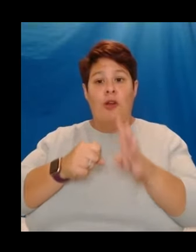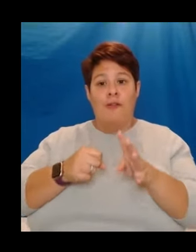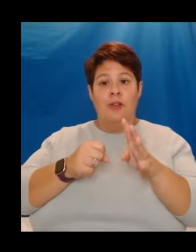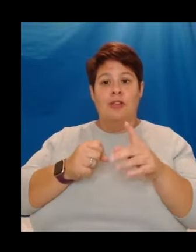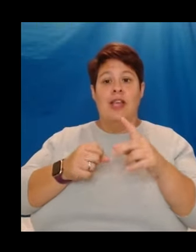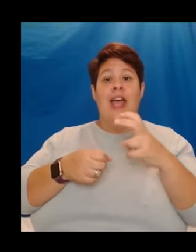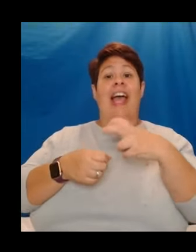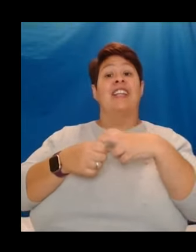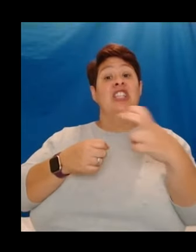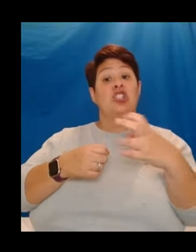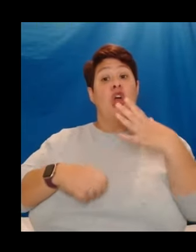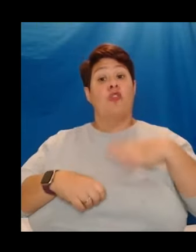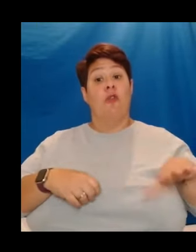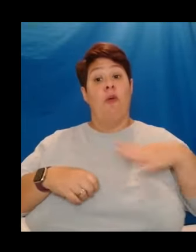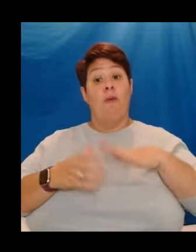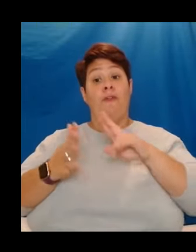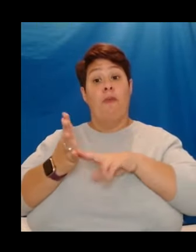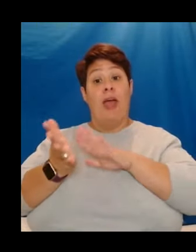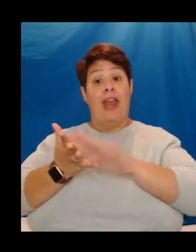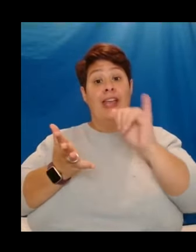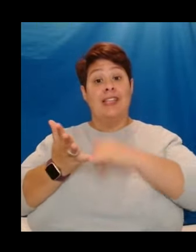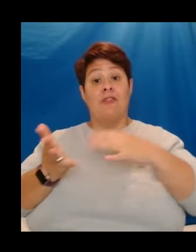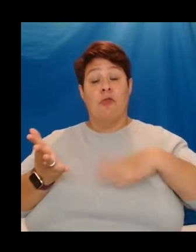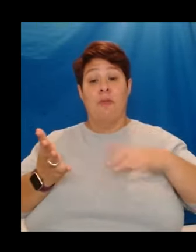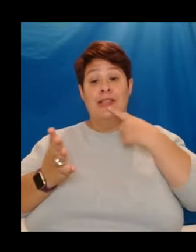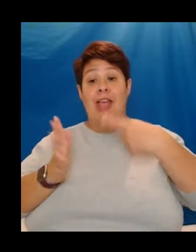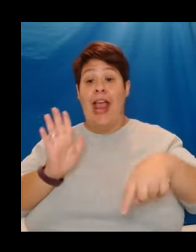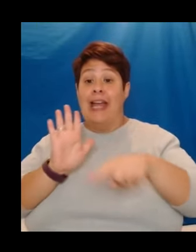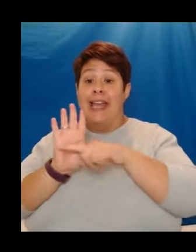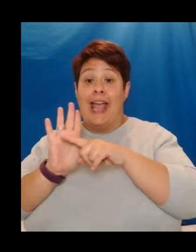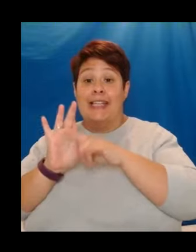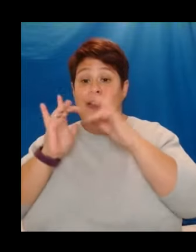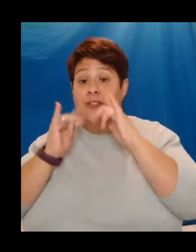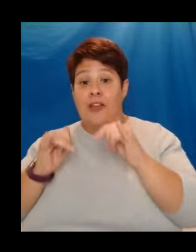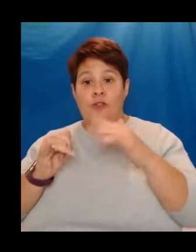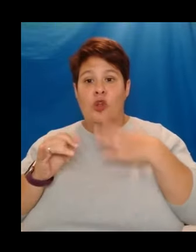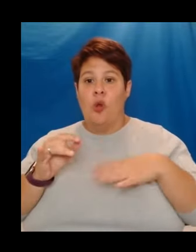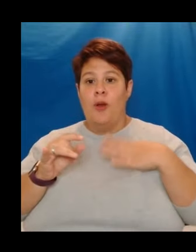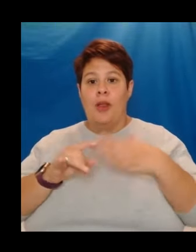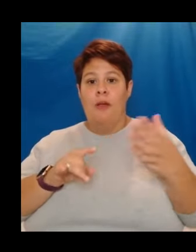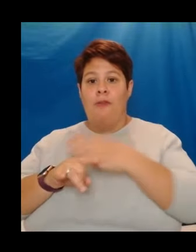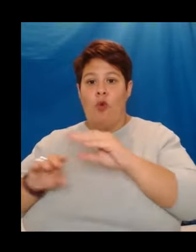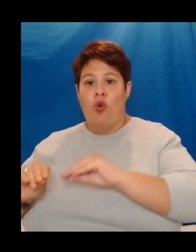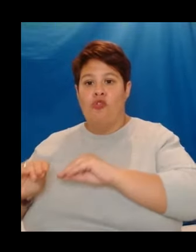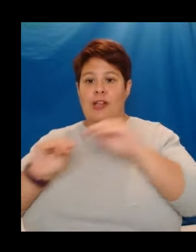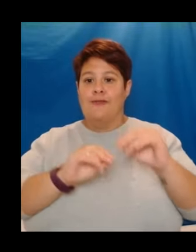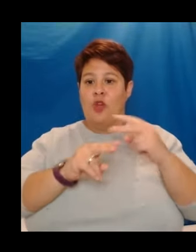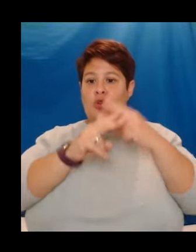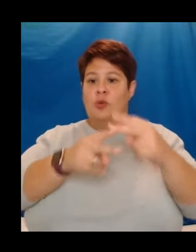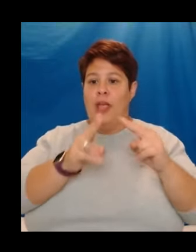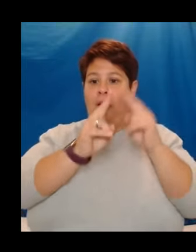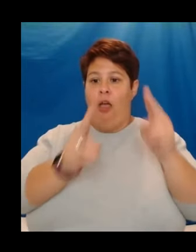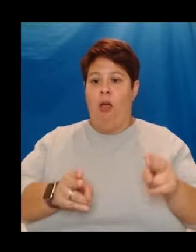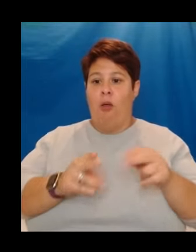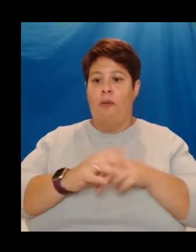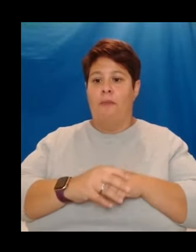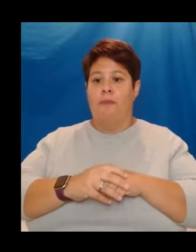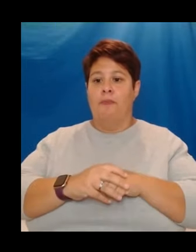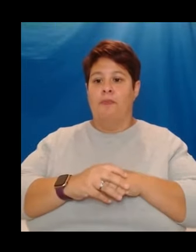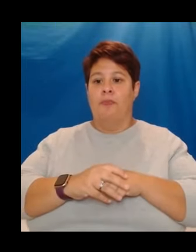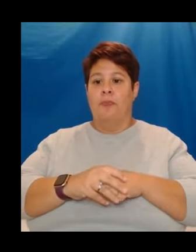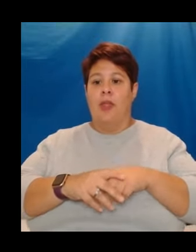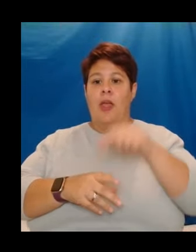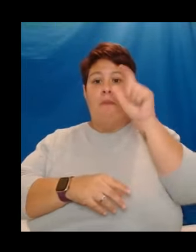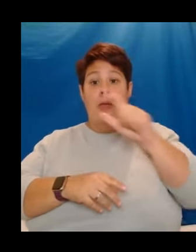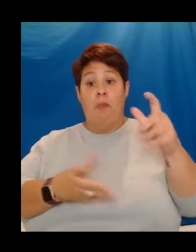from NHS hospitals stated negative tests are not required prior to transfers into the care home. People with the